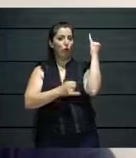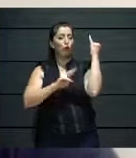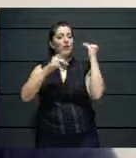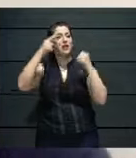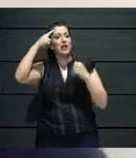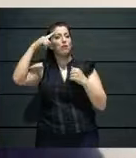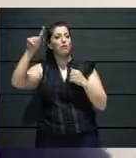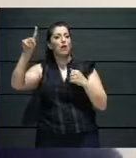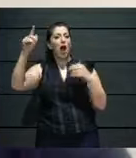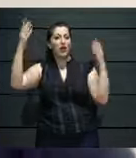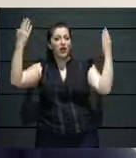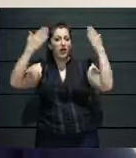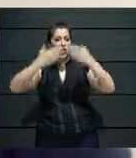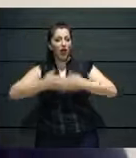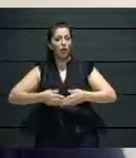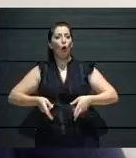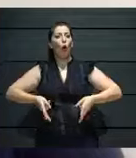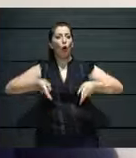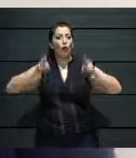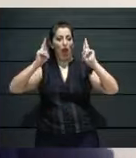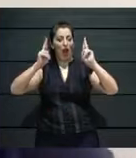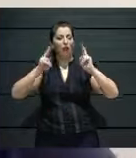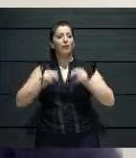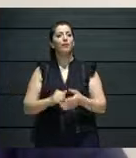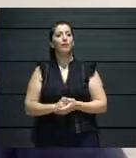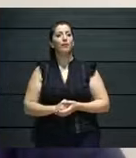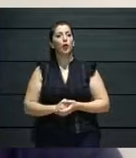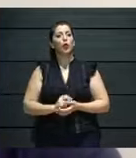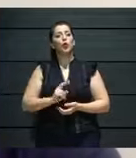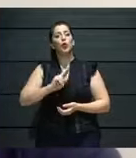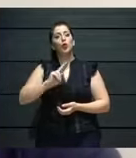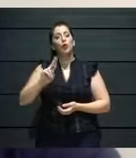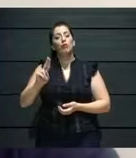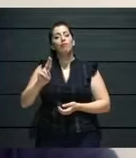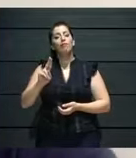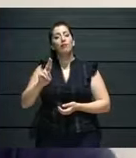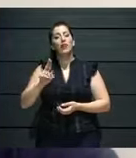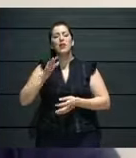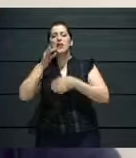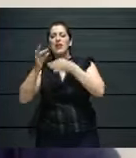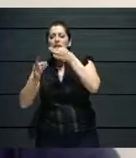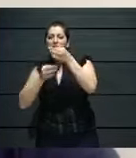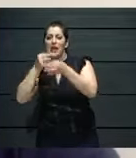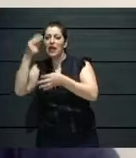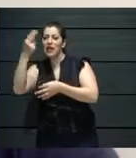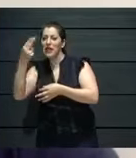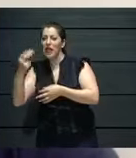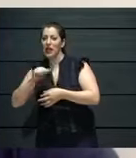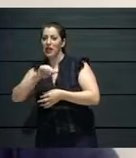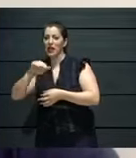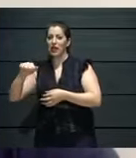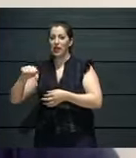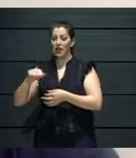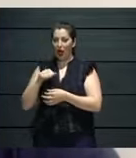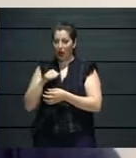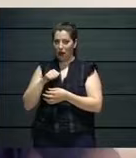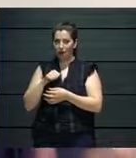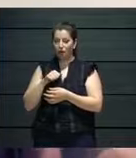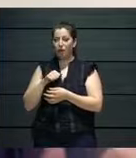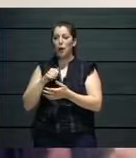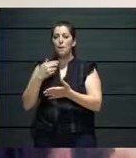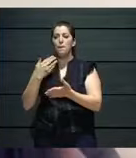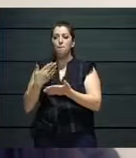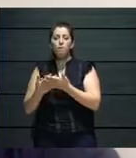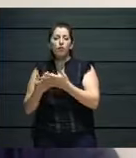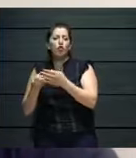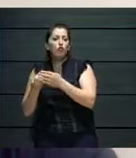asked the designer, Martijn Halli, who also makes our artwork, to develop a kind of